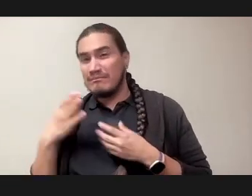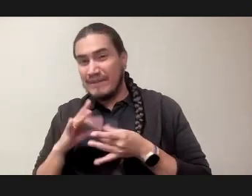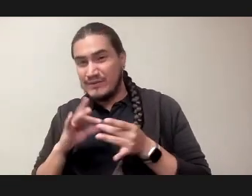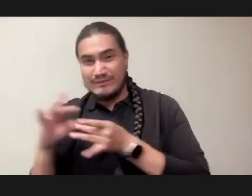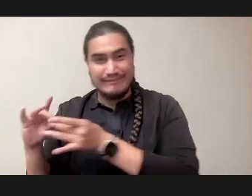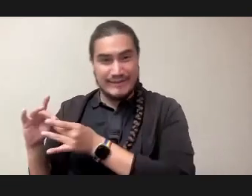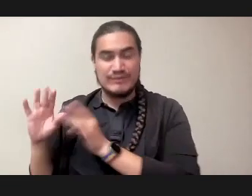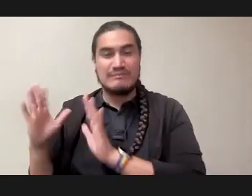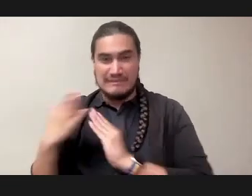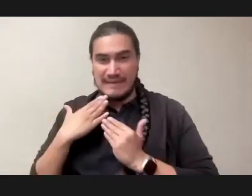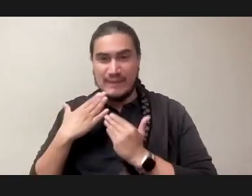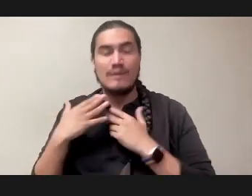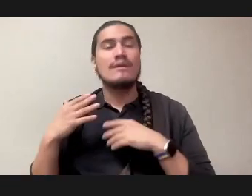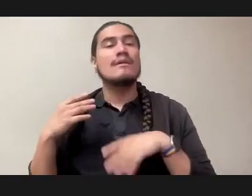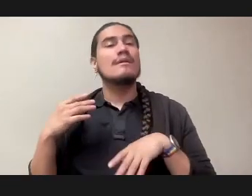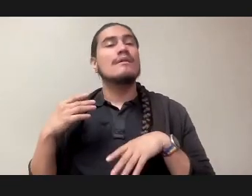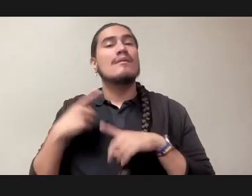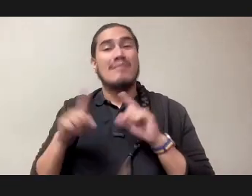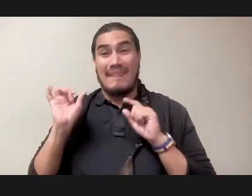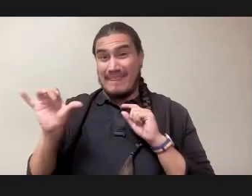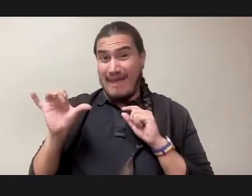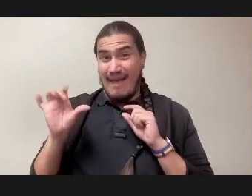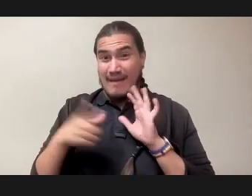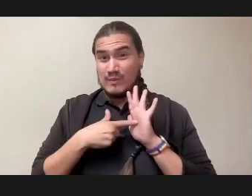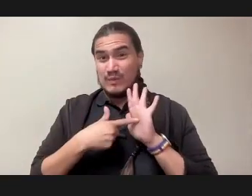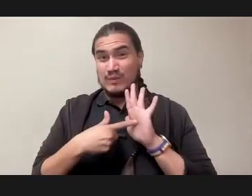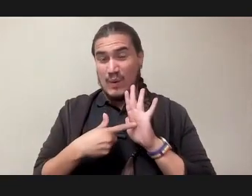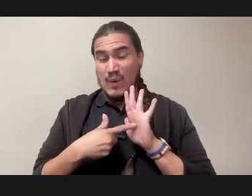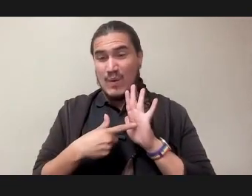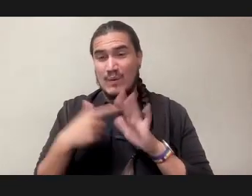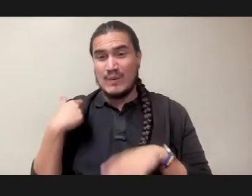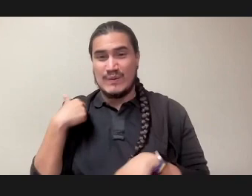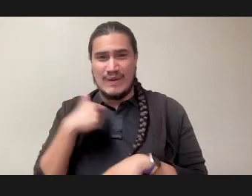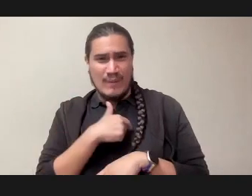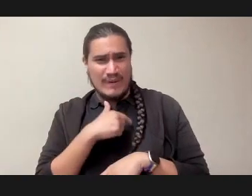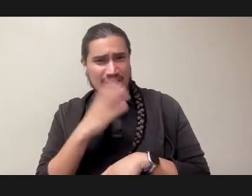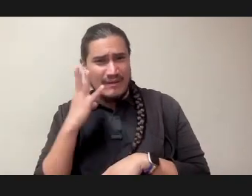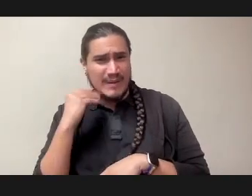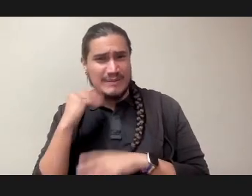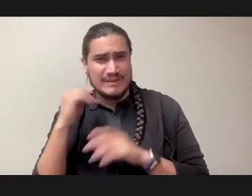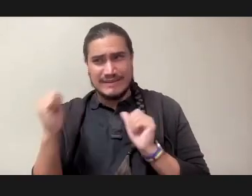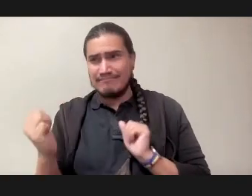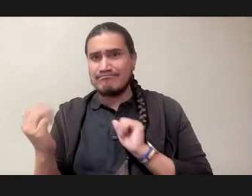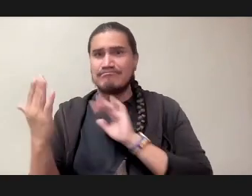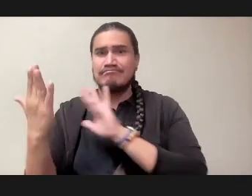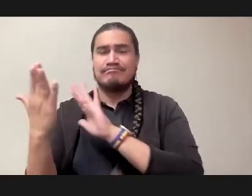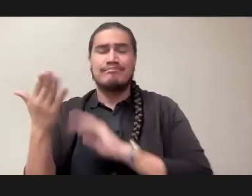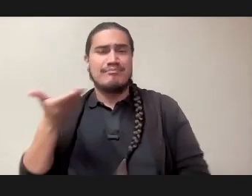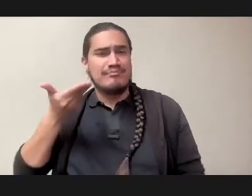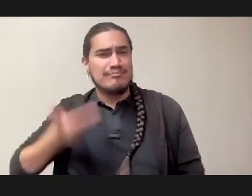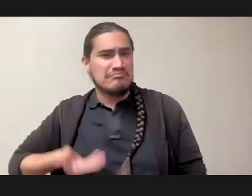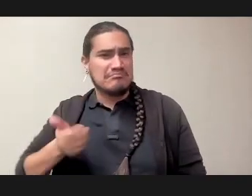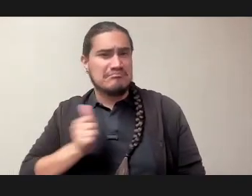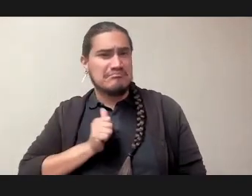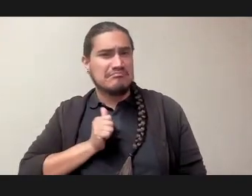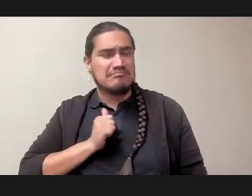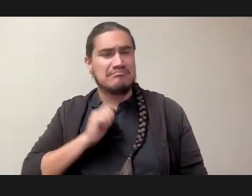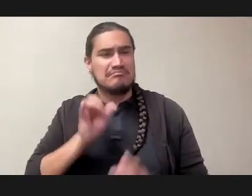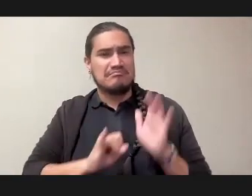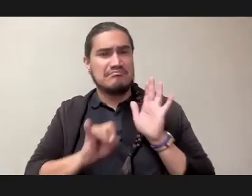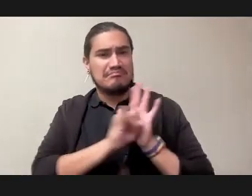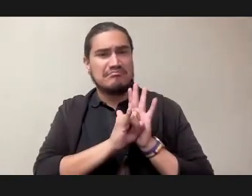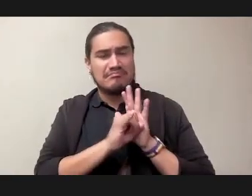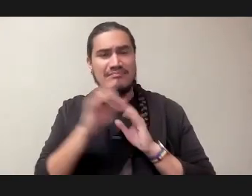The stresses that we face, and I think, you know, as someone who's identified very strongly as Native American,